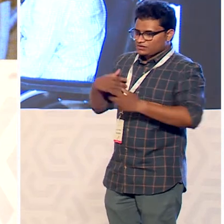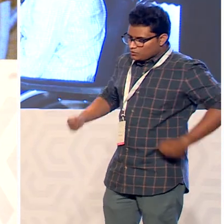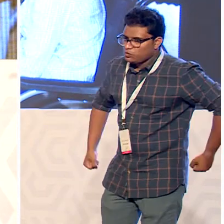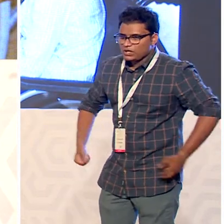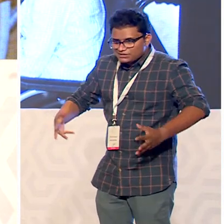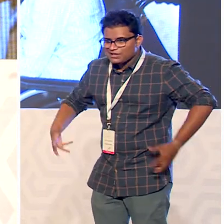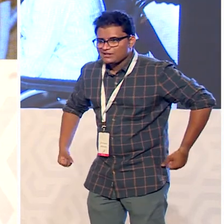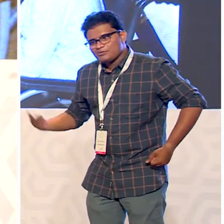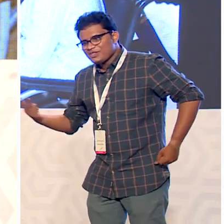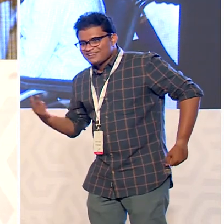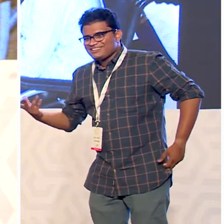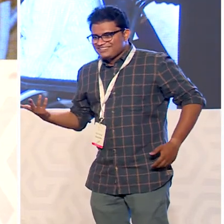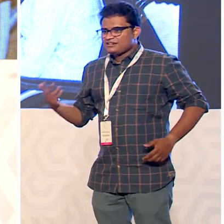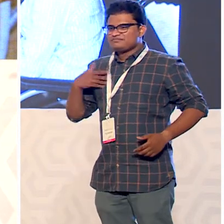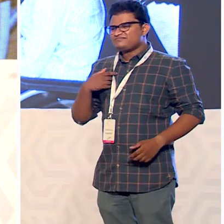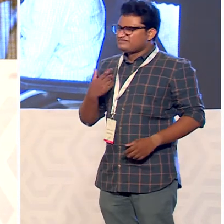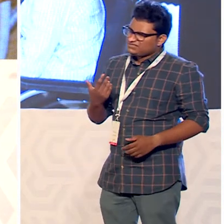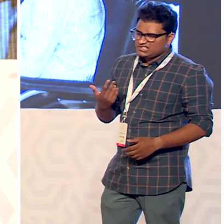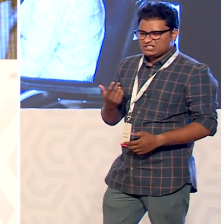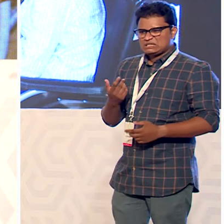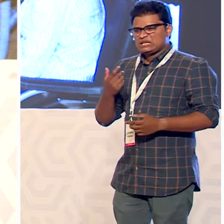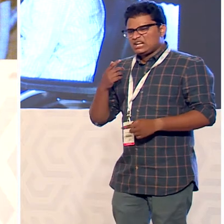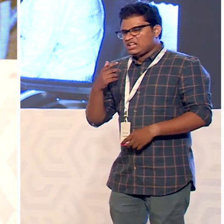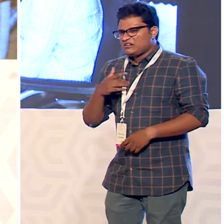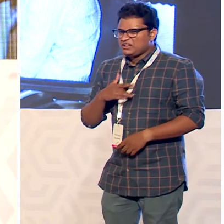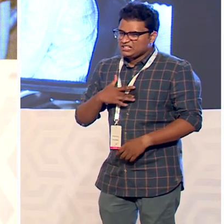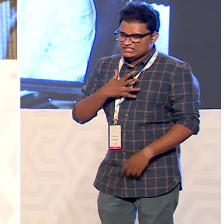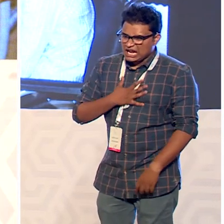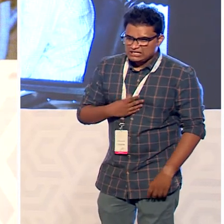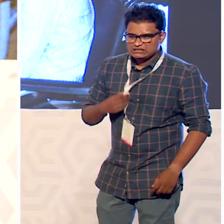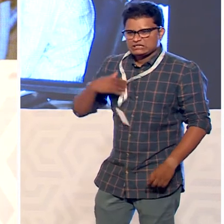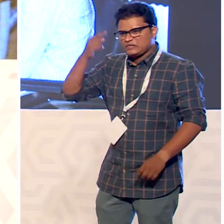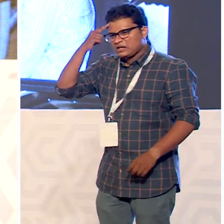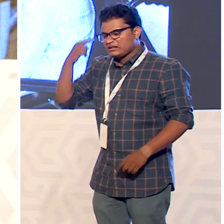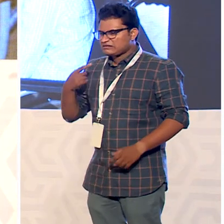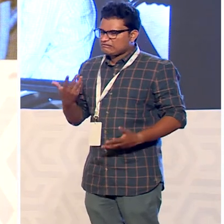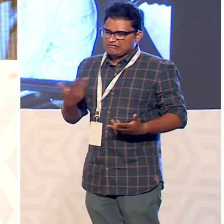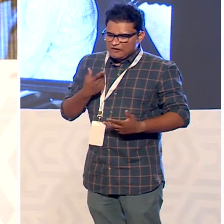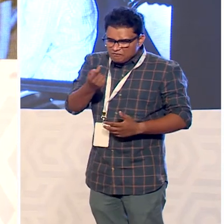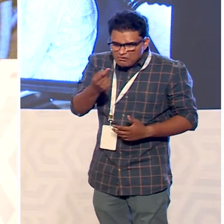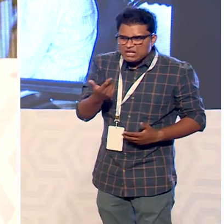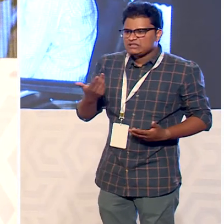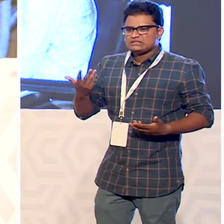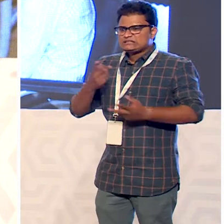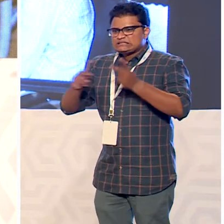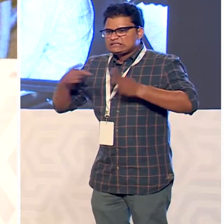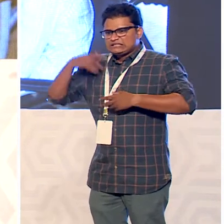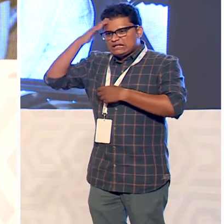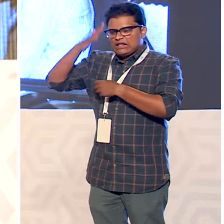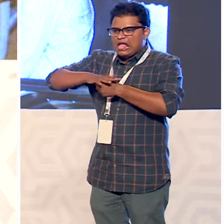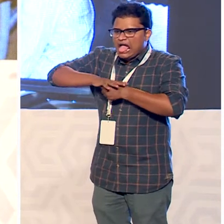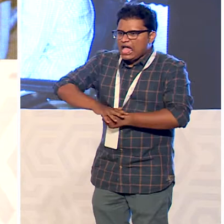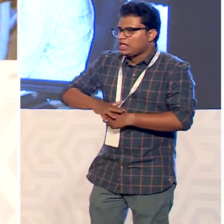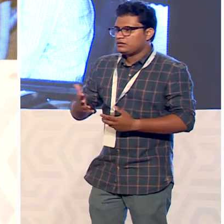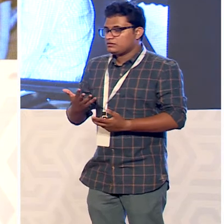same year and emotionally financially physically mentally it was a burden for everybody at home having two wheelchair users